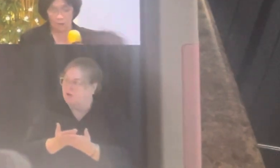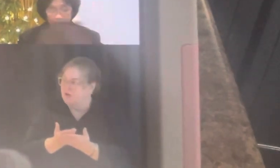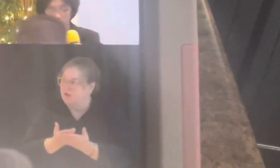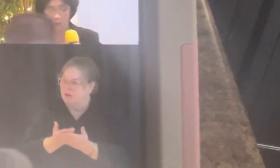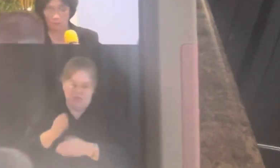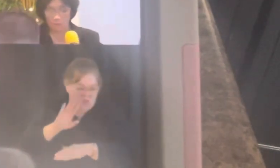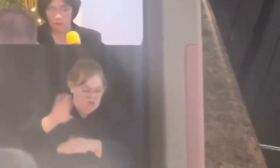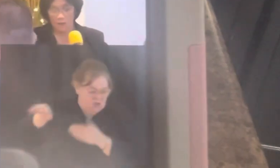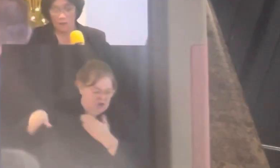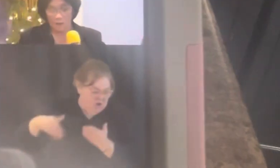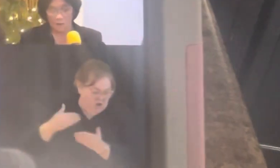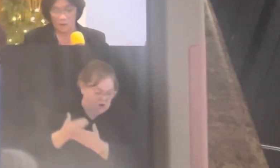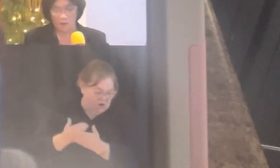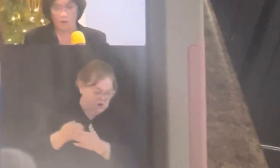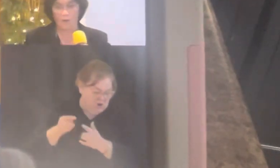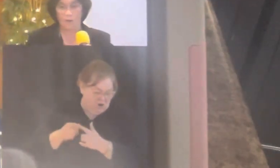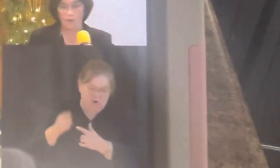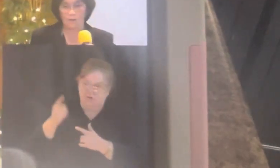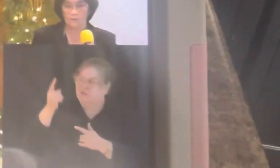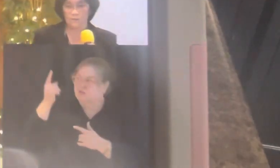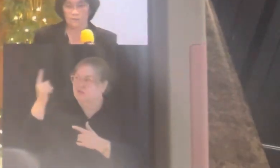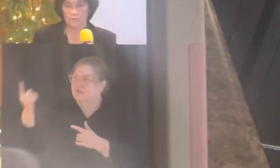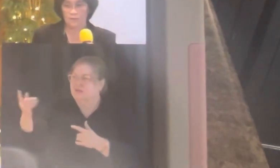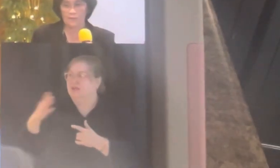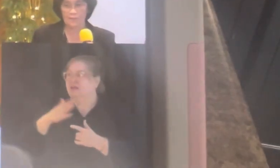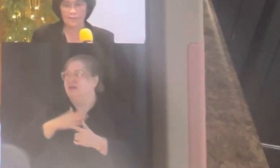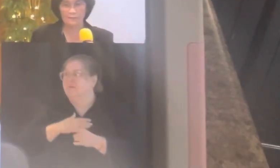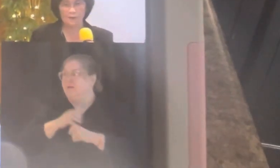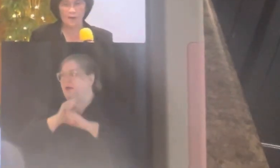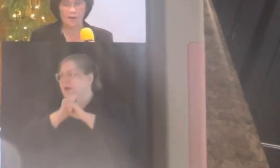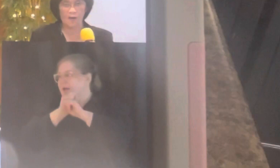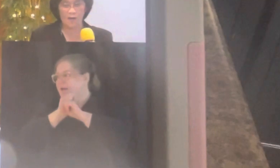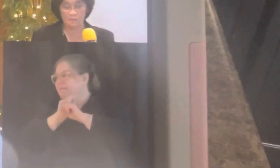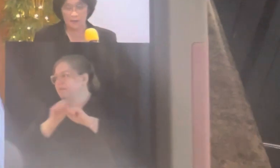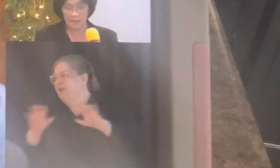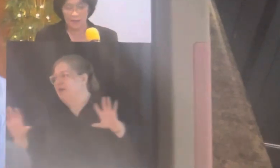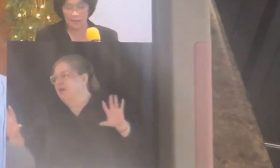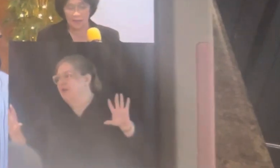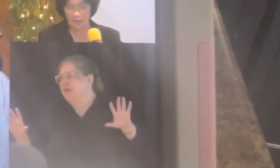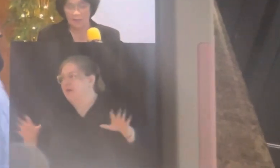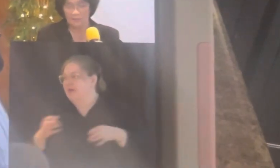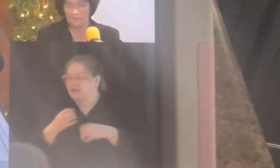to you today.